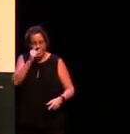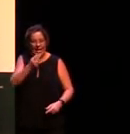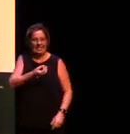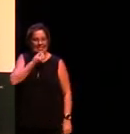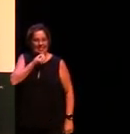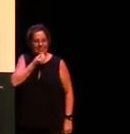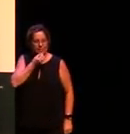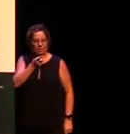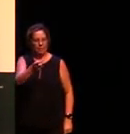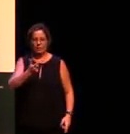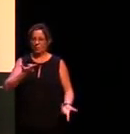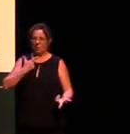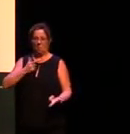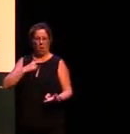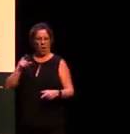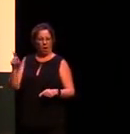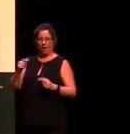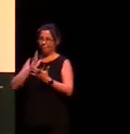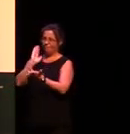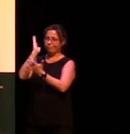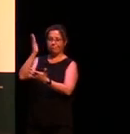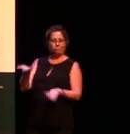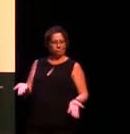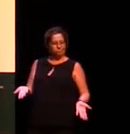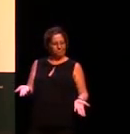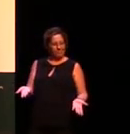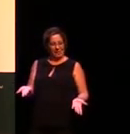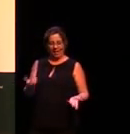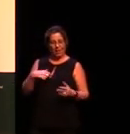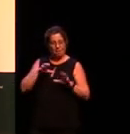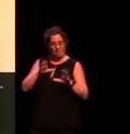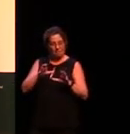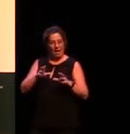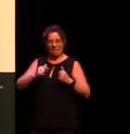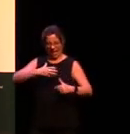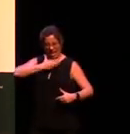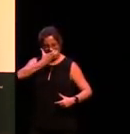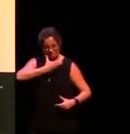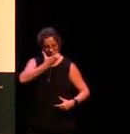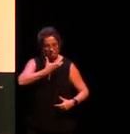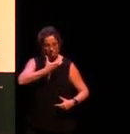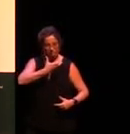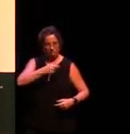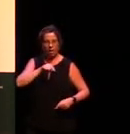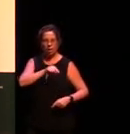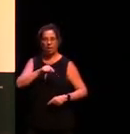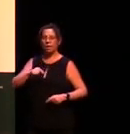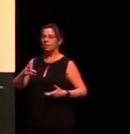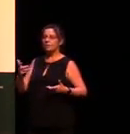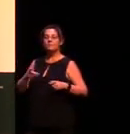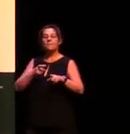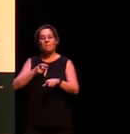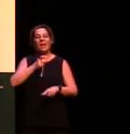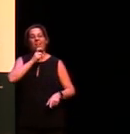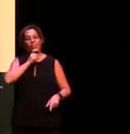edible cloud or is this just coincidence or maybe just homophony or something but no it turns out that the red apple tree